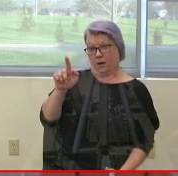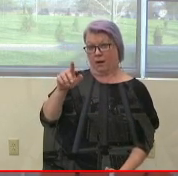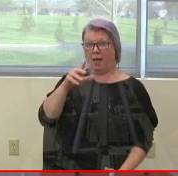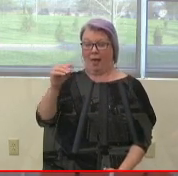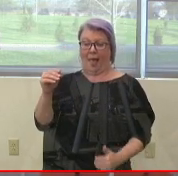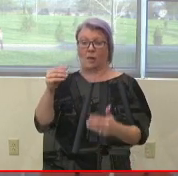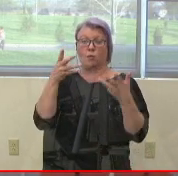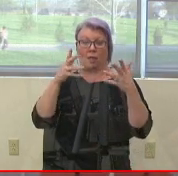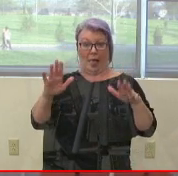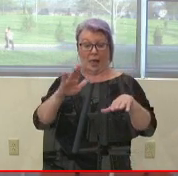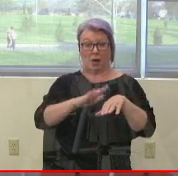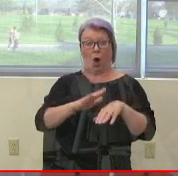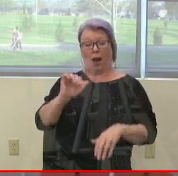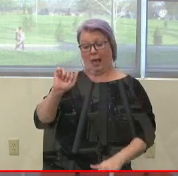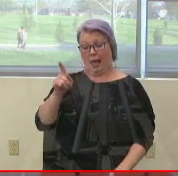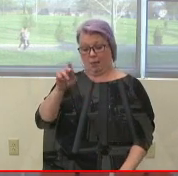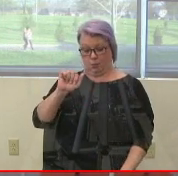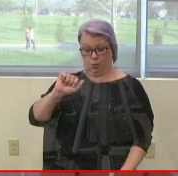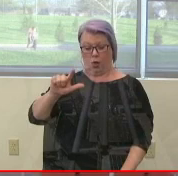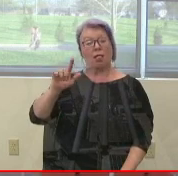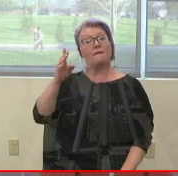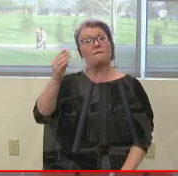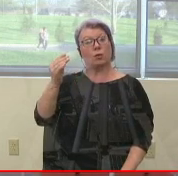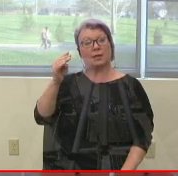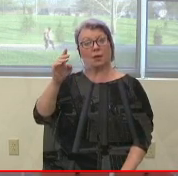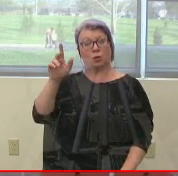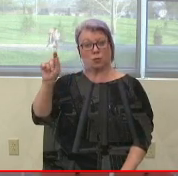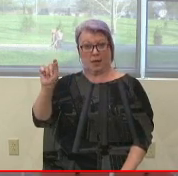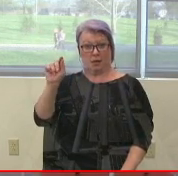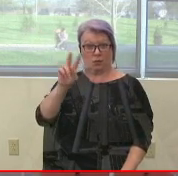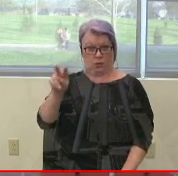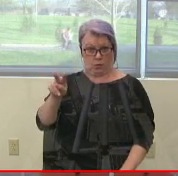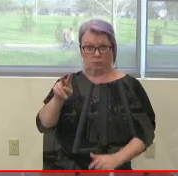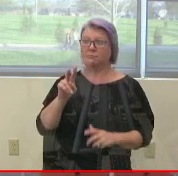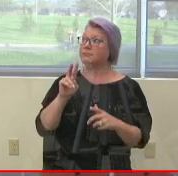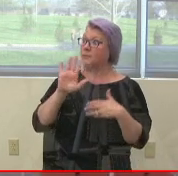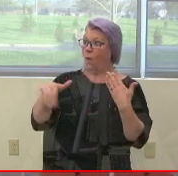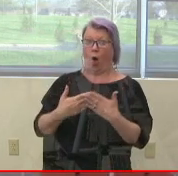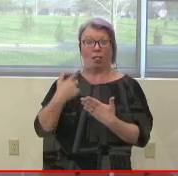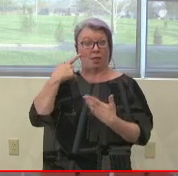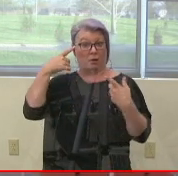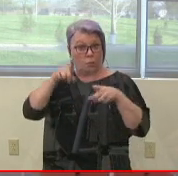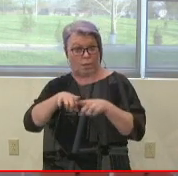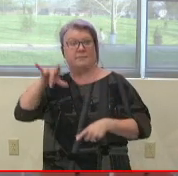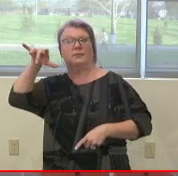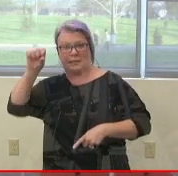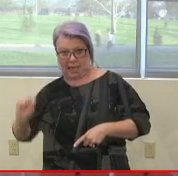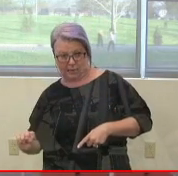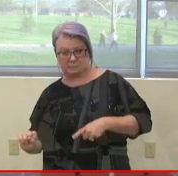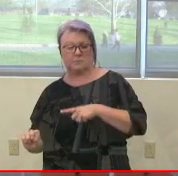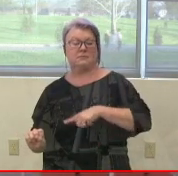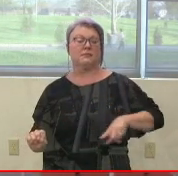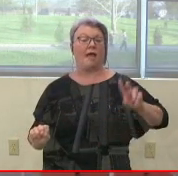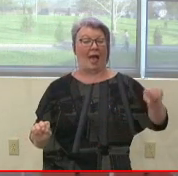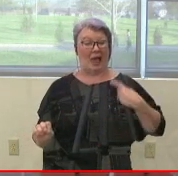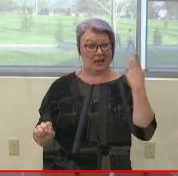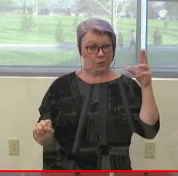All in favor? Aye. Aye. Any opposed? Motion carries 6-0.